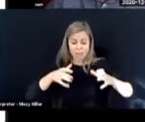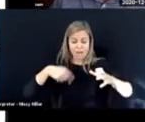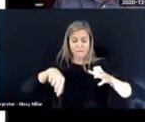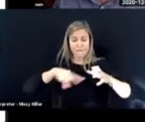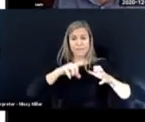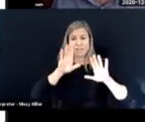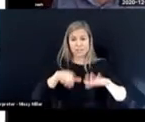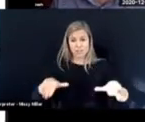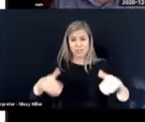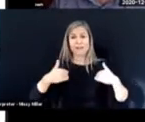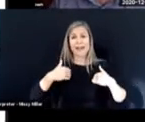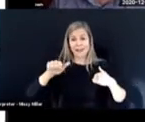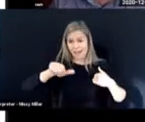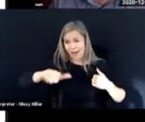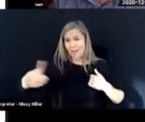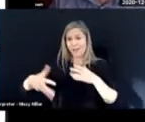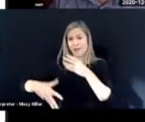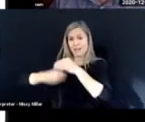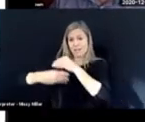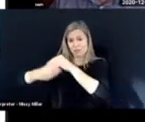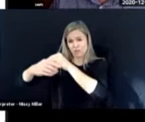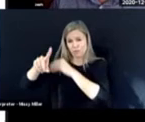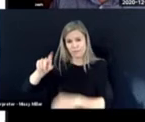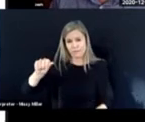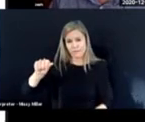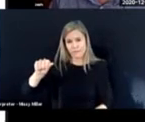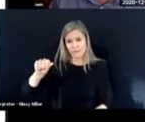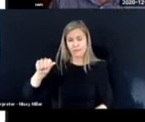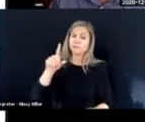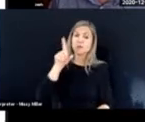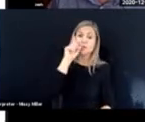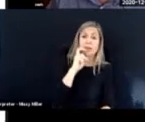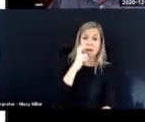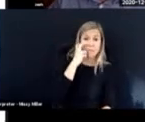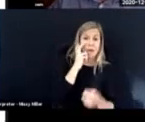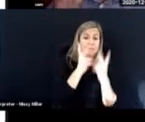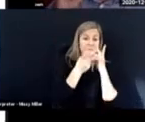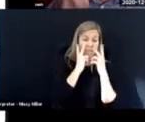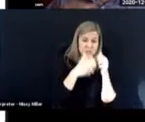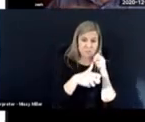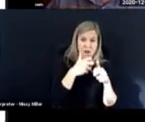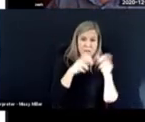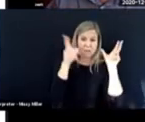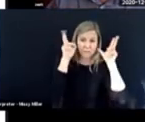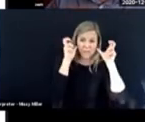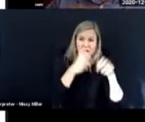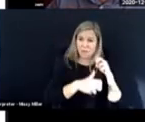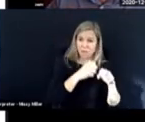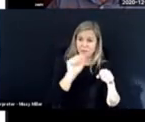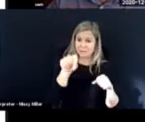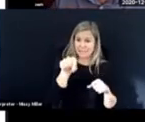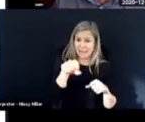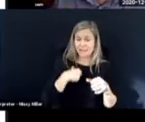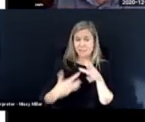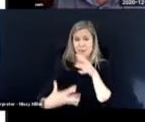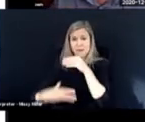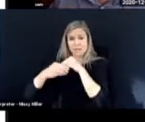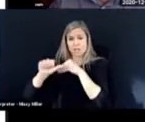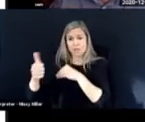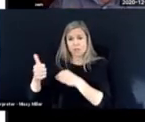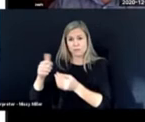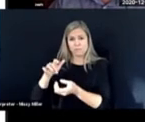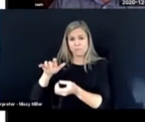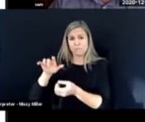vast number of the children had other disabilities alongside vision problems and hearing